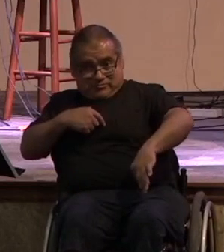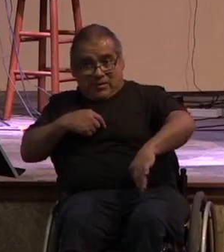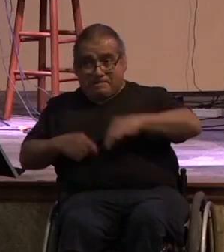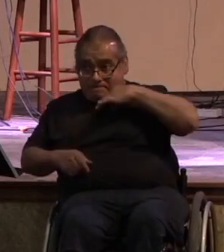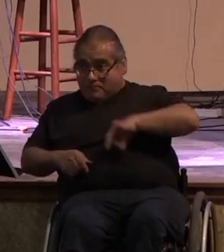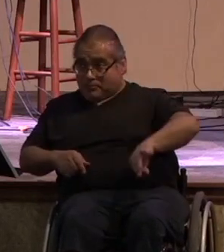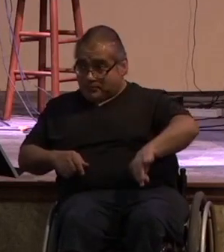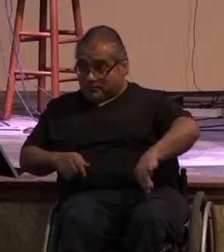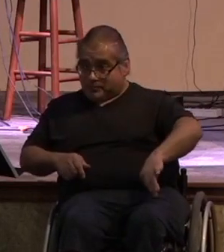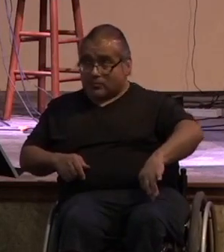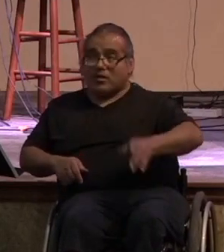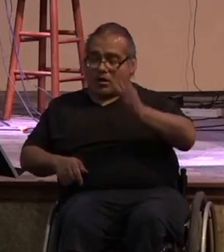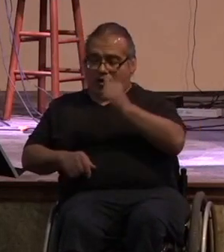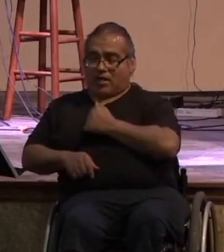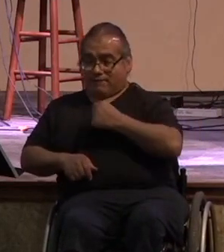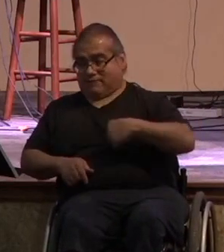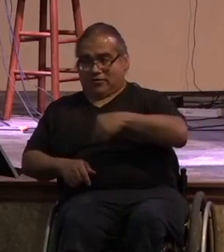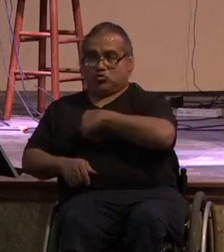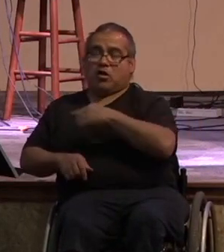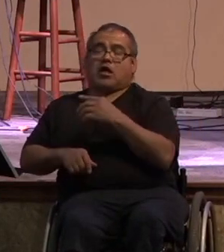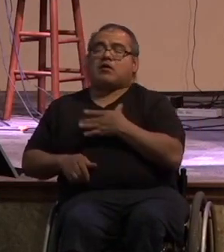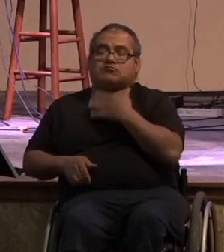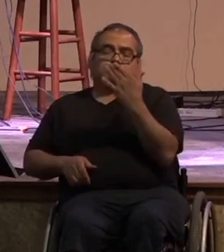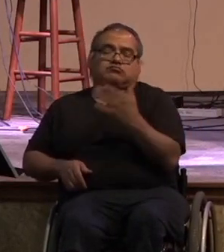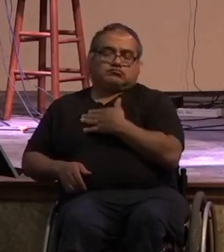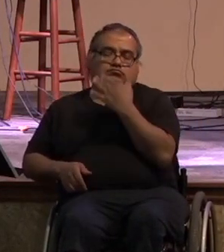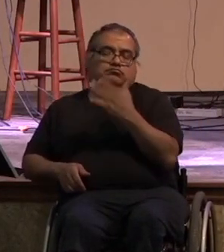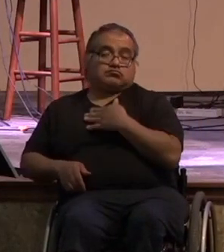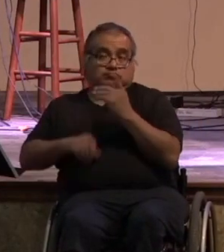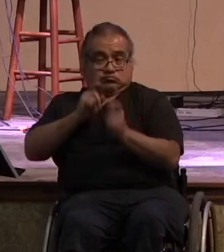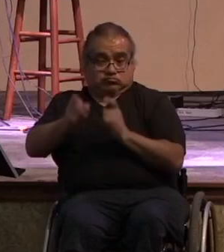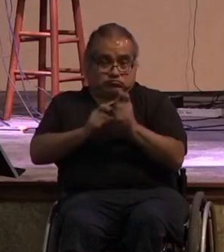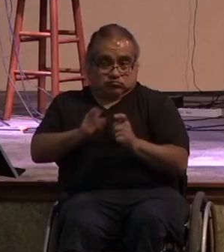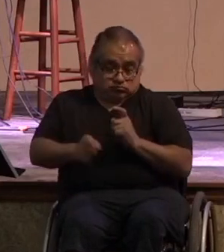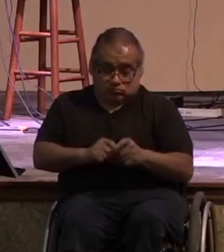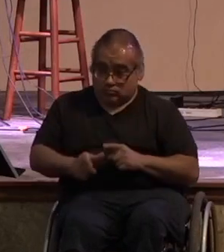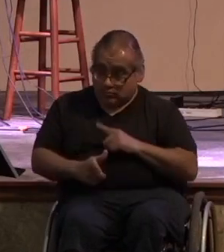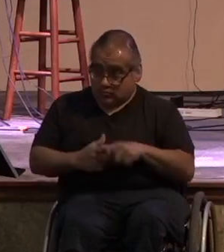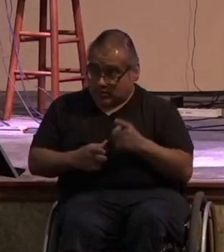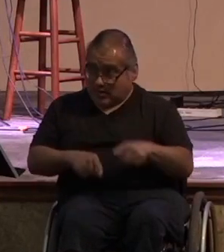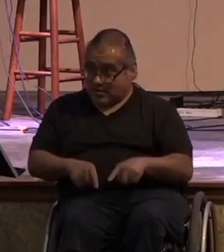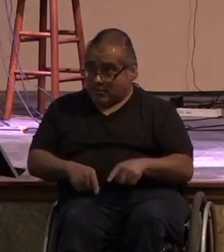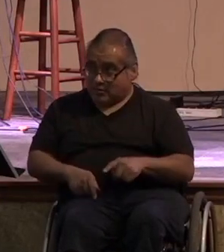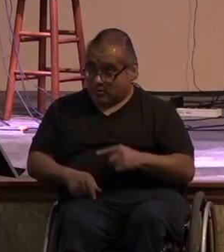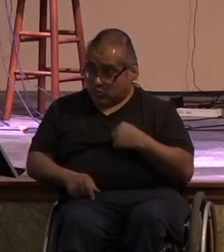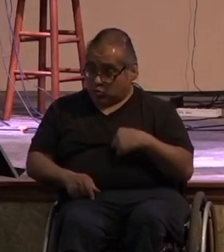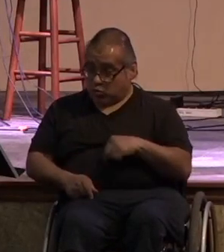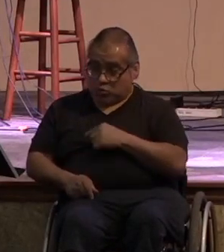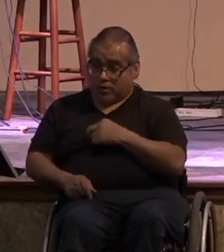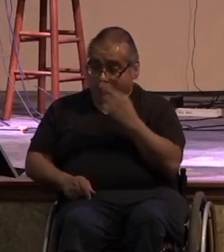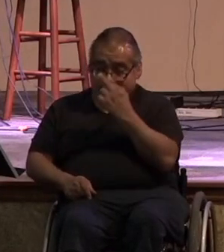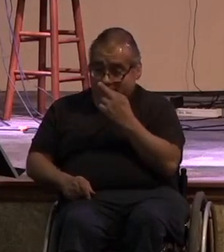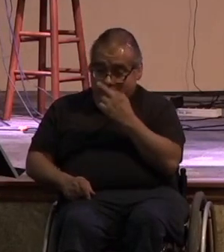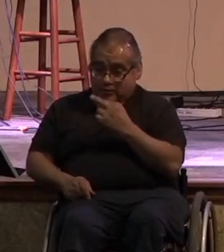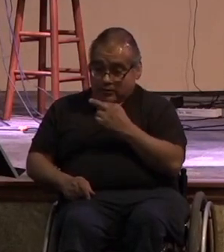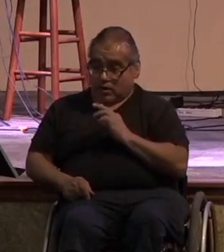cheerful giver and we become cheerful givers when we have a proper understanding of our role in the mission and our role in